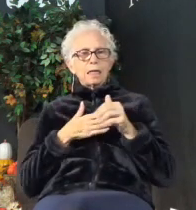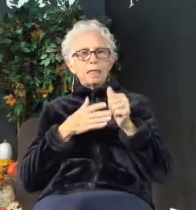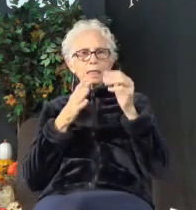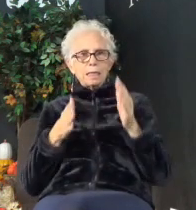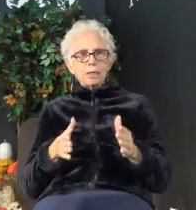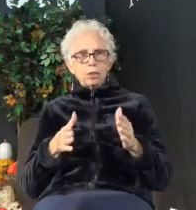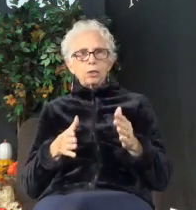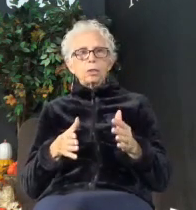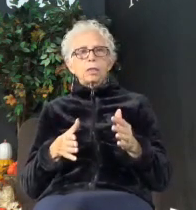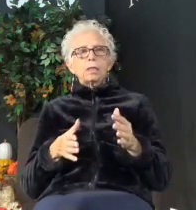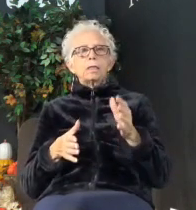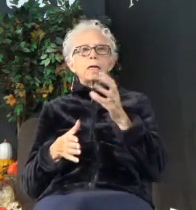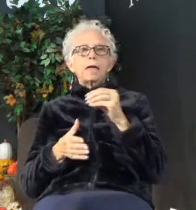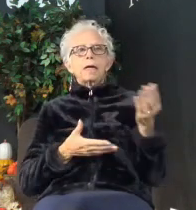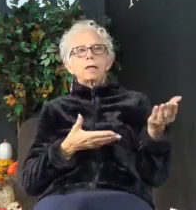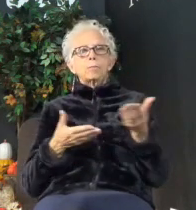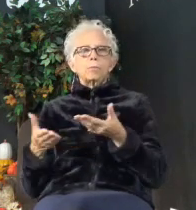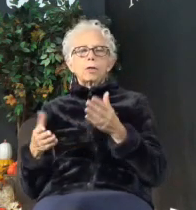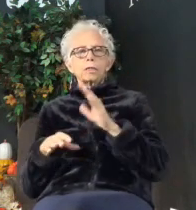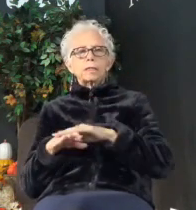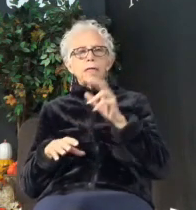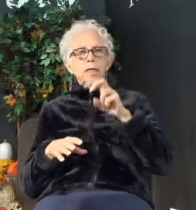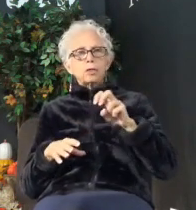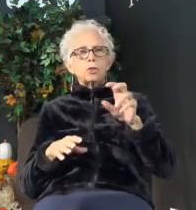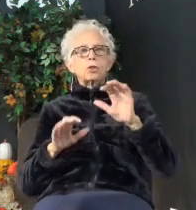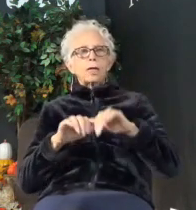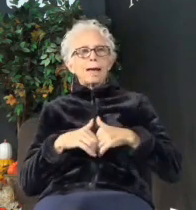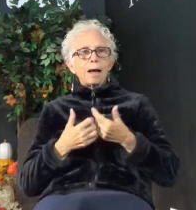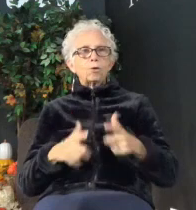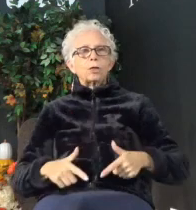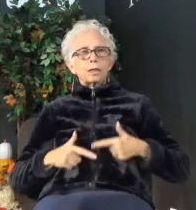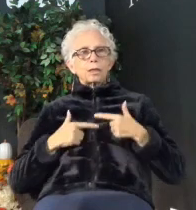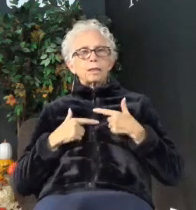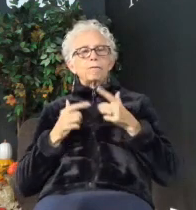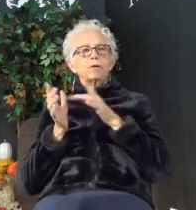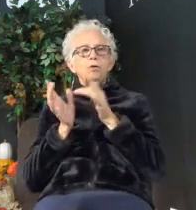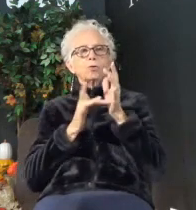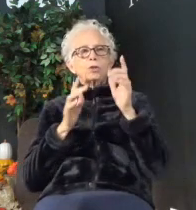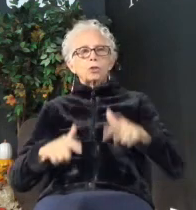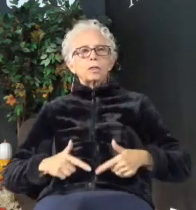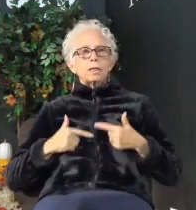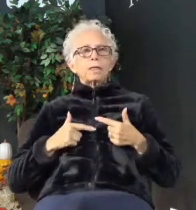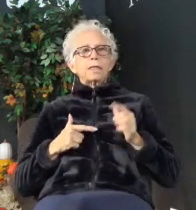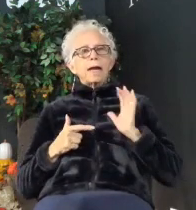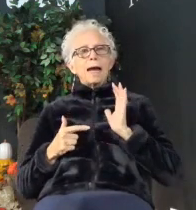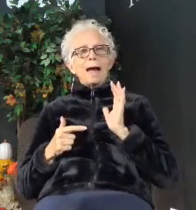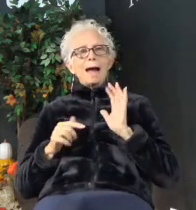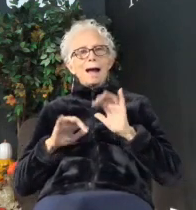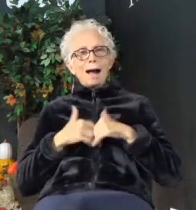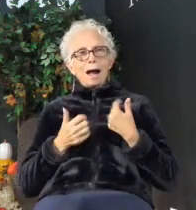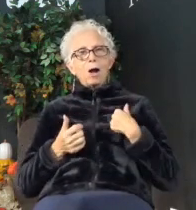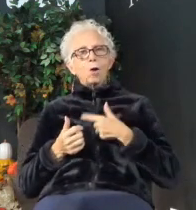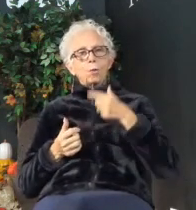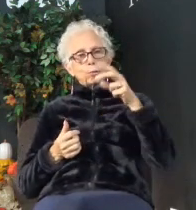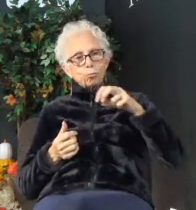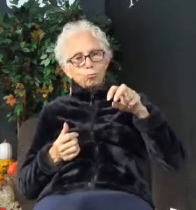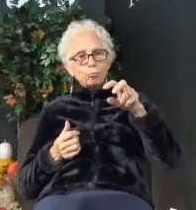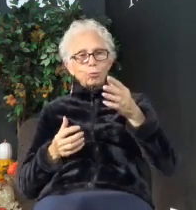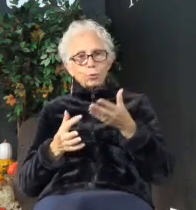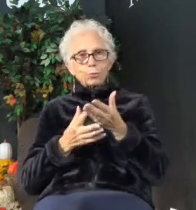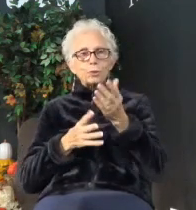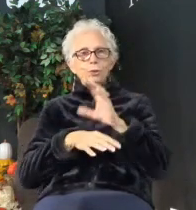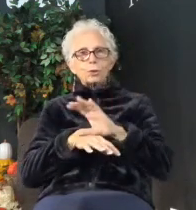And it brought us on this journey of how to live the Christian life and how we navigate the church today